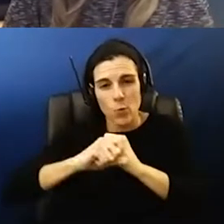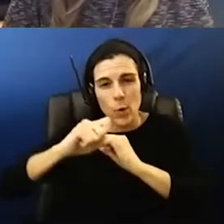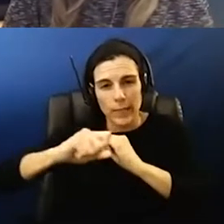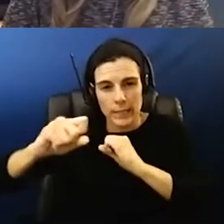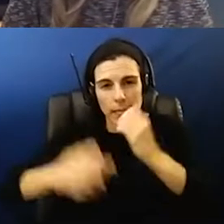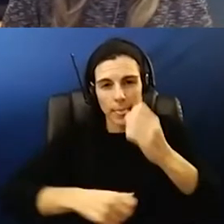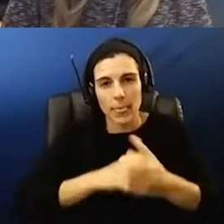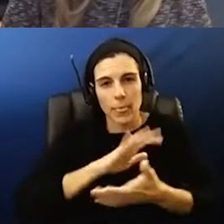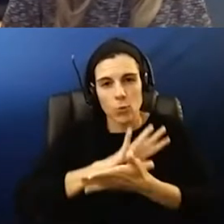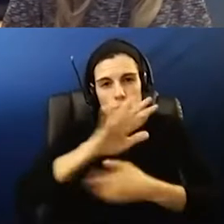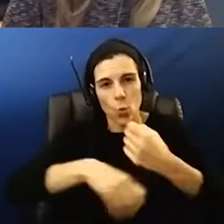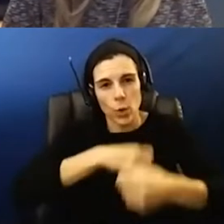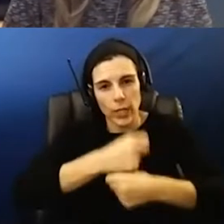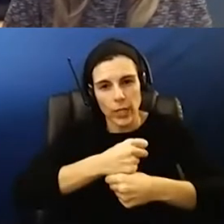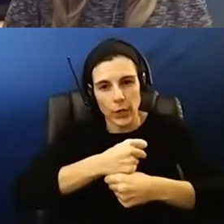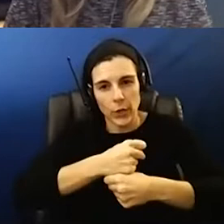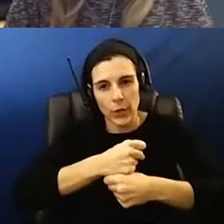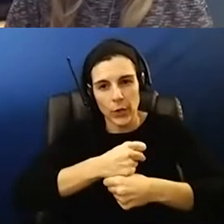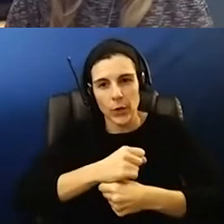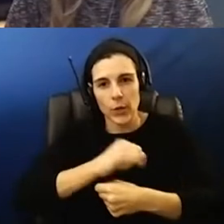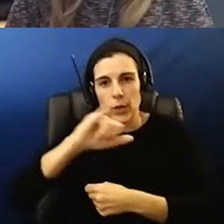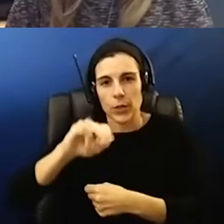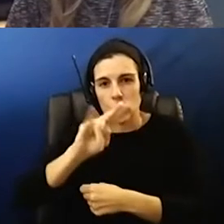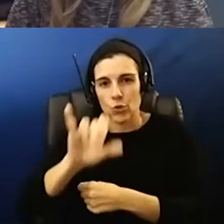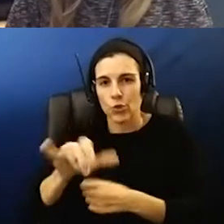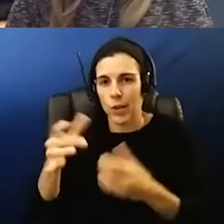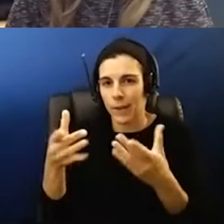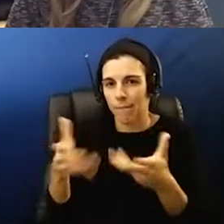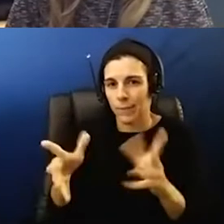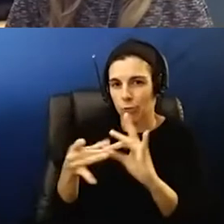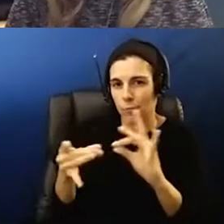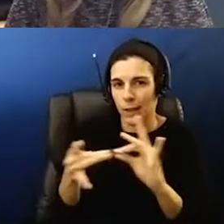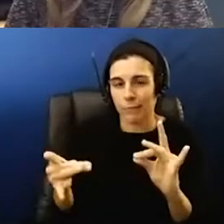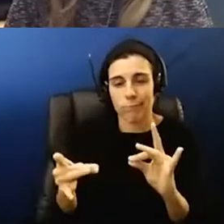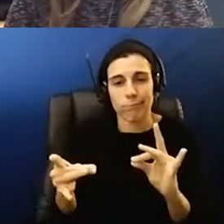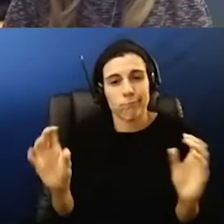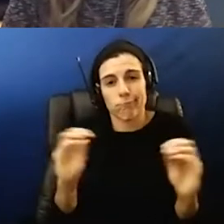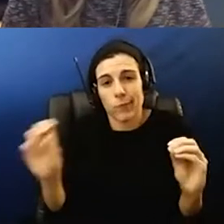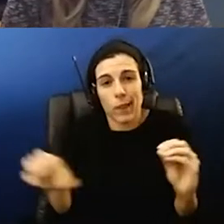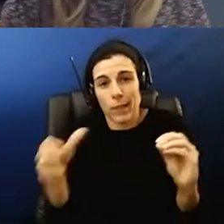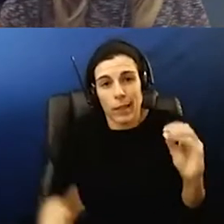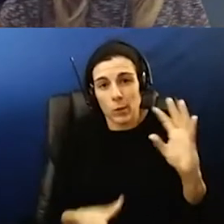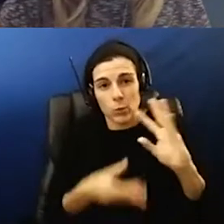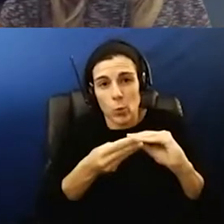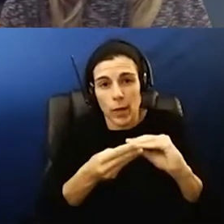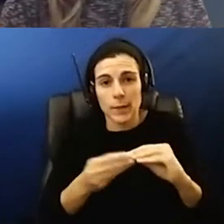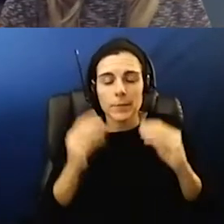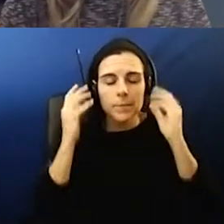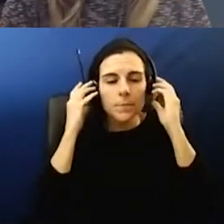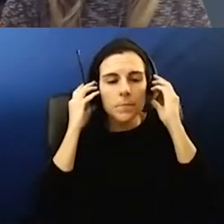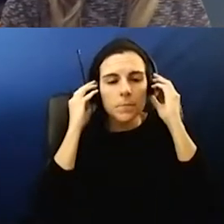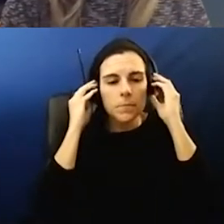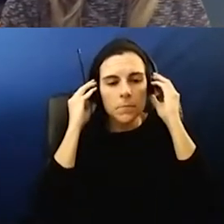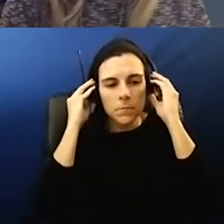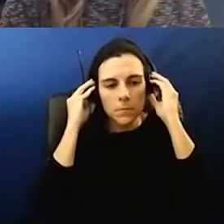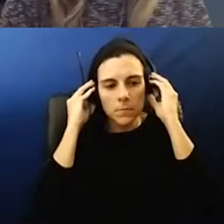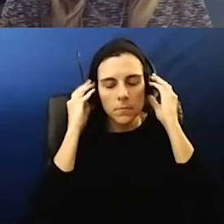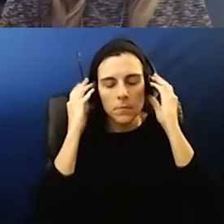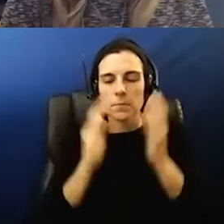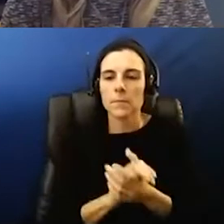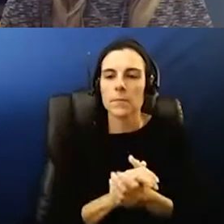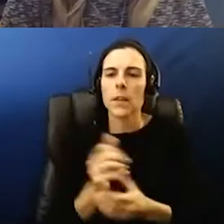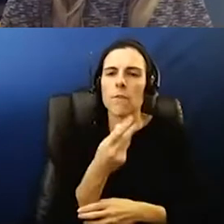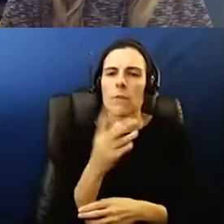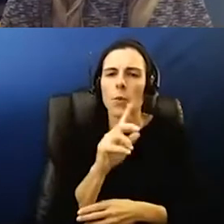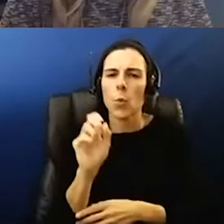year as jenny said so um um i don't think i have much to add to that okay um there's a couple questions one